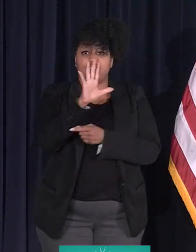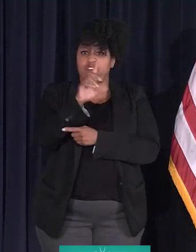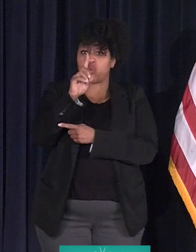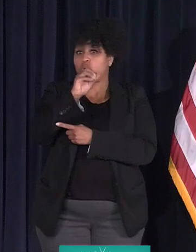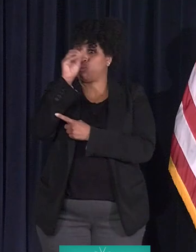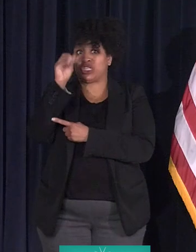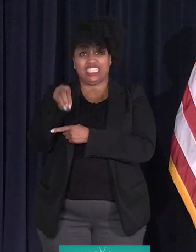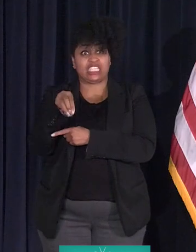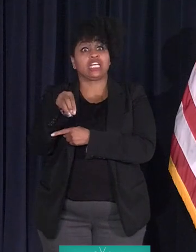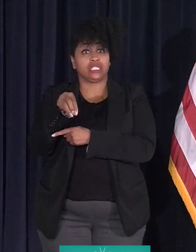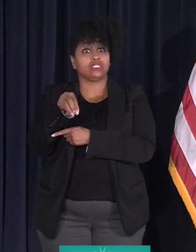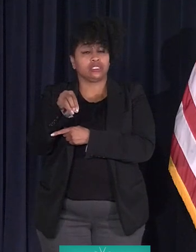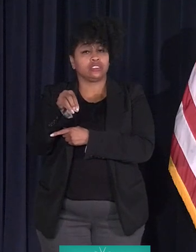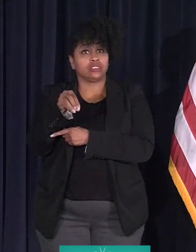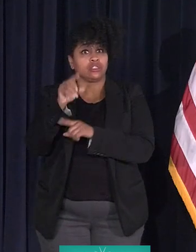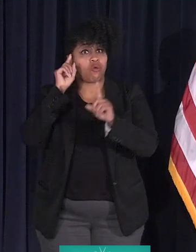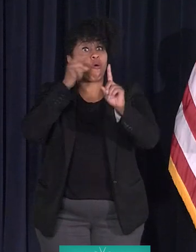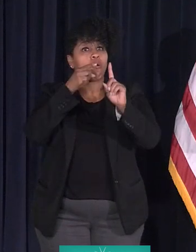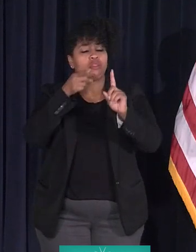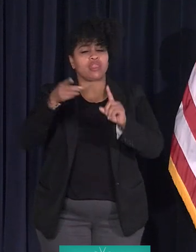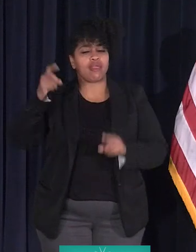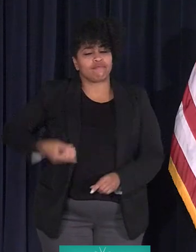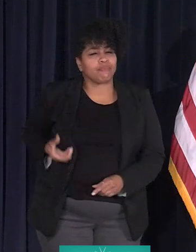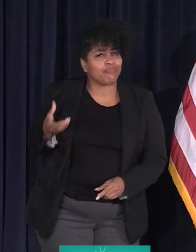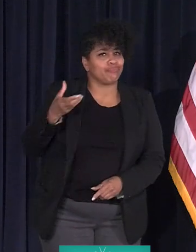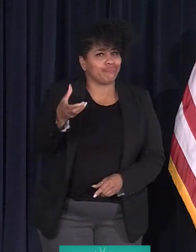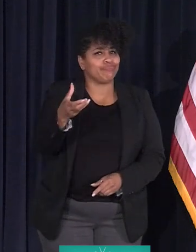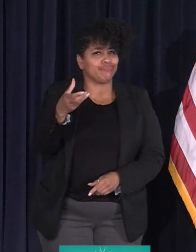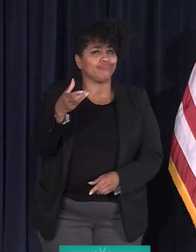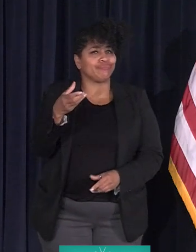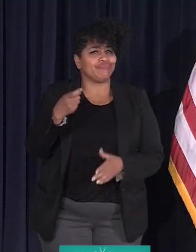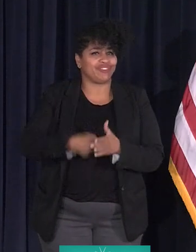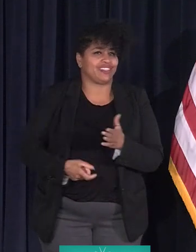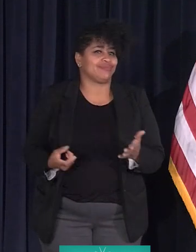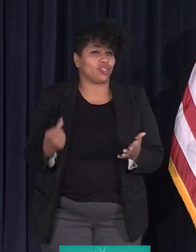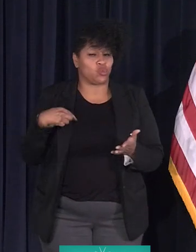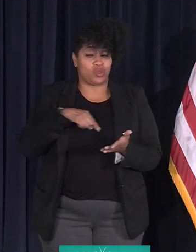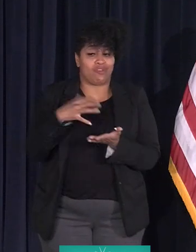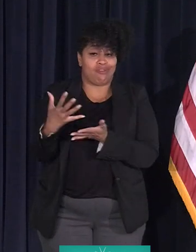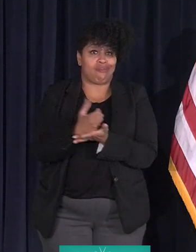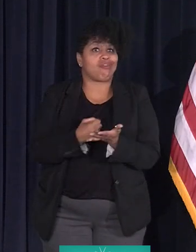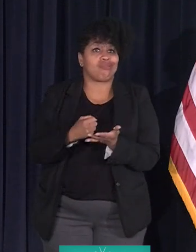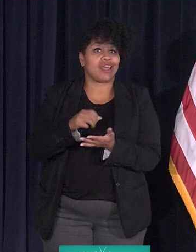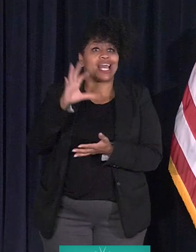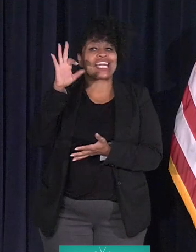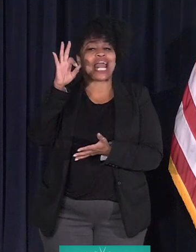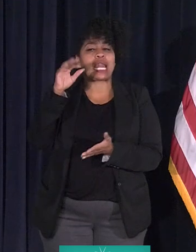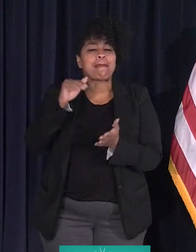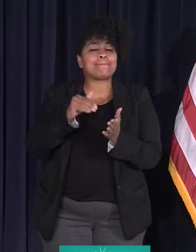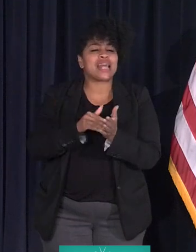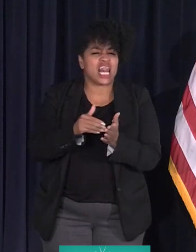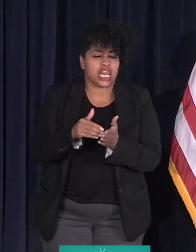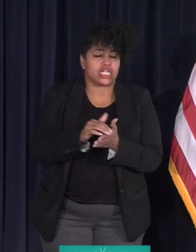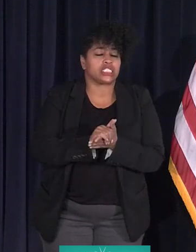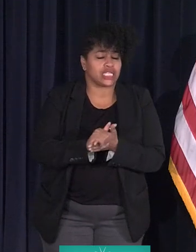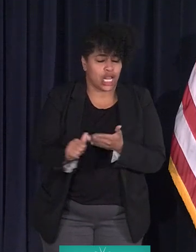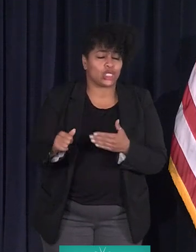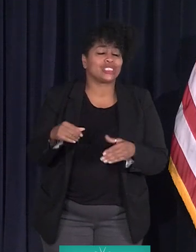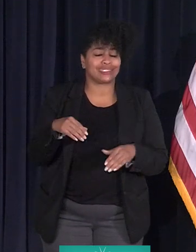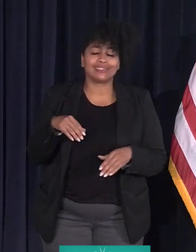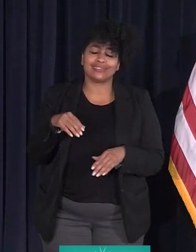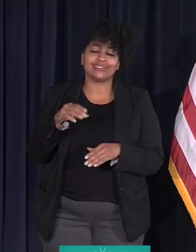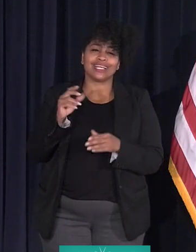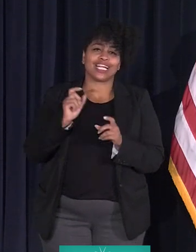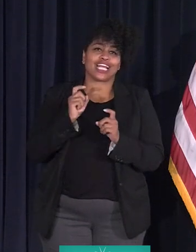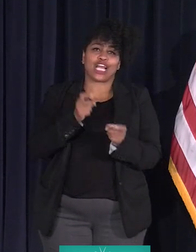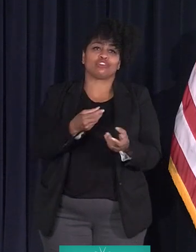they pay a workforce contribution. To date, we have collected close to $9 million in contributions. That money goes to Detroit